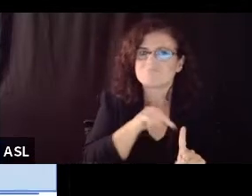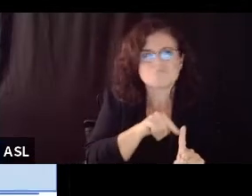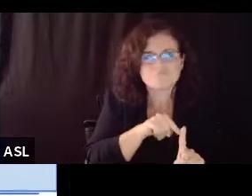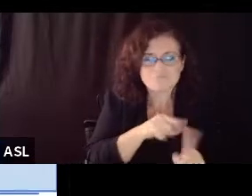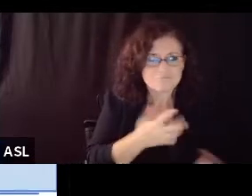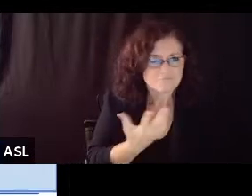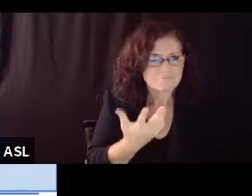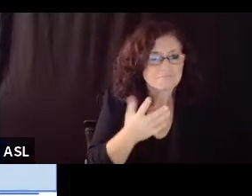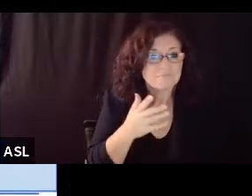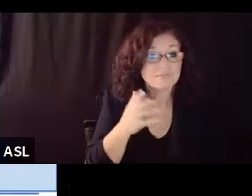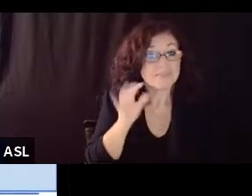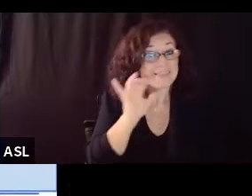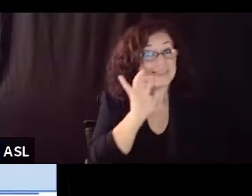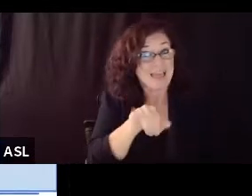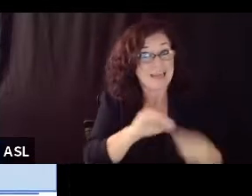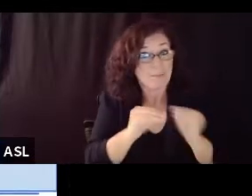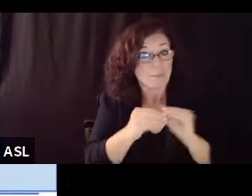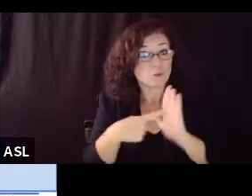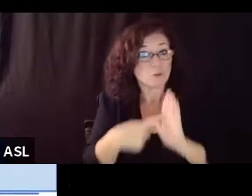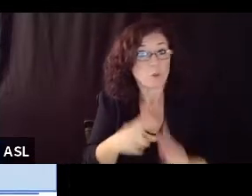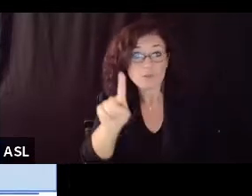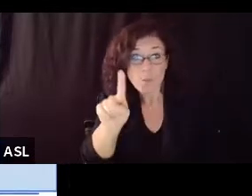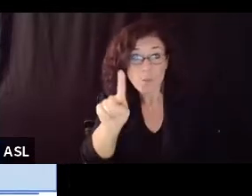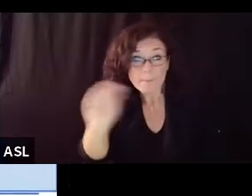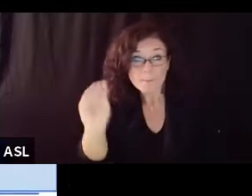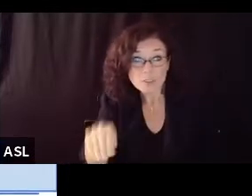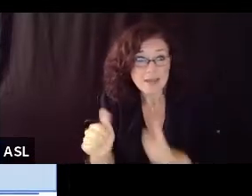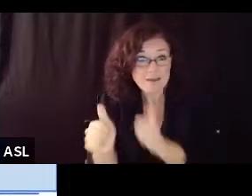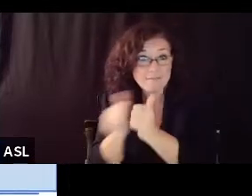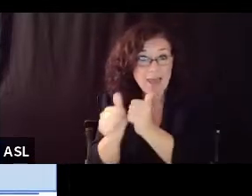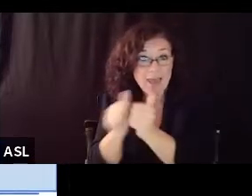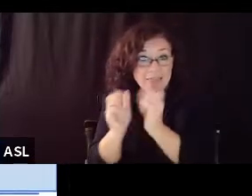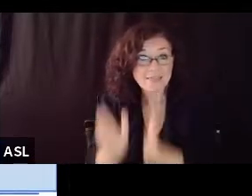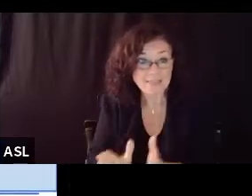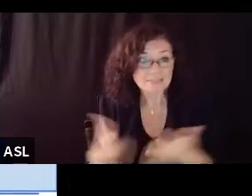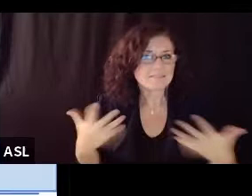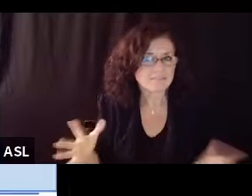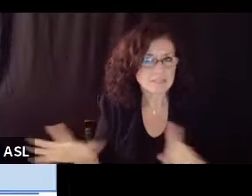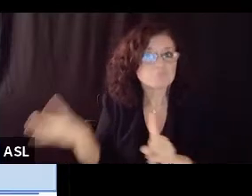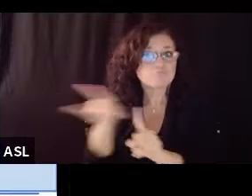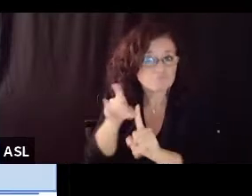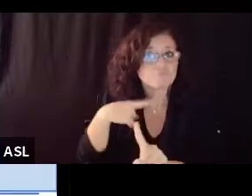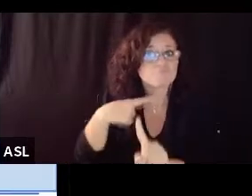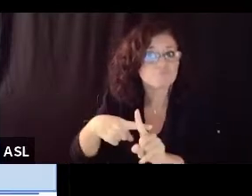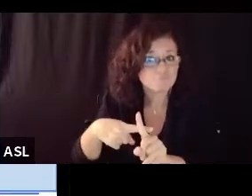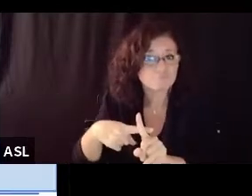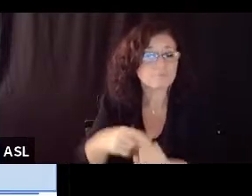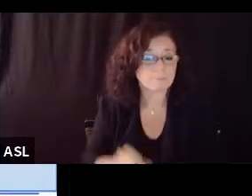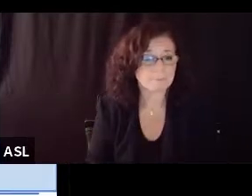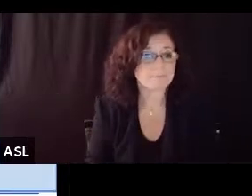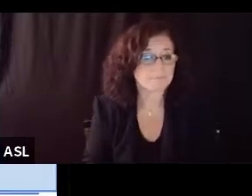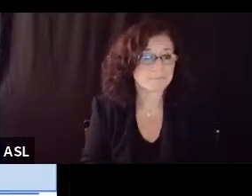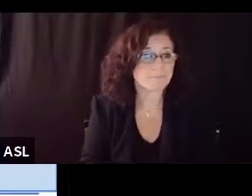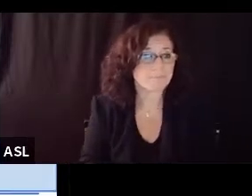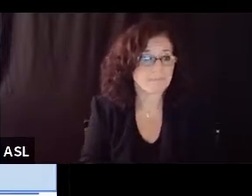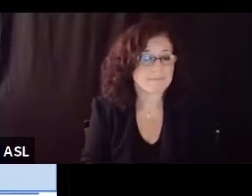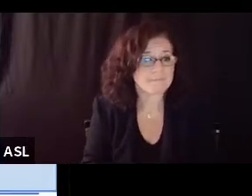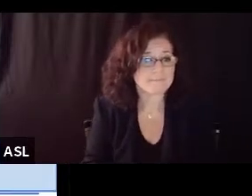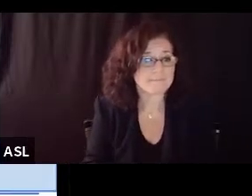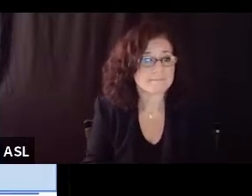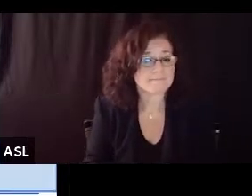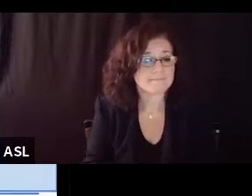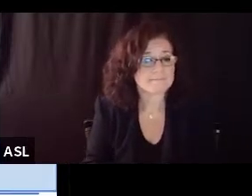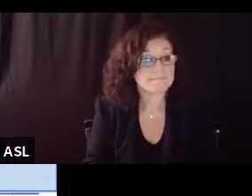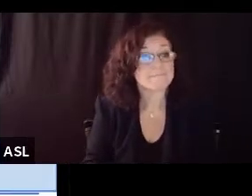of athletes who have um tested positive thus far and then of course um the